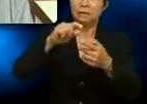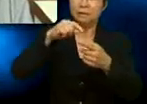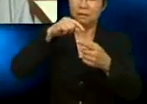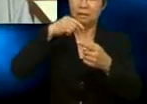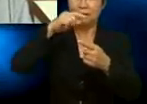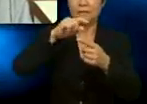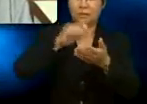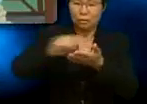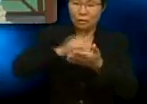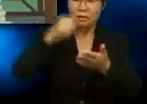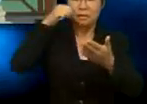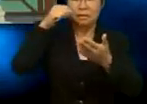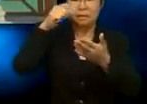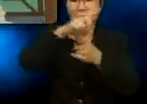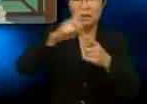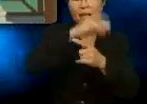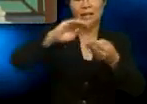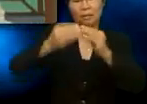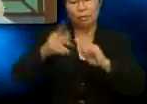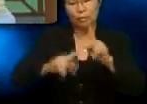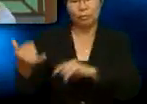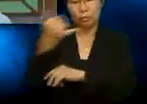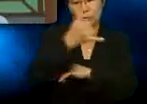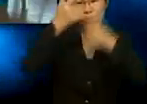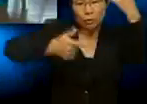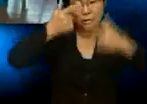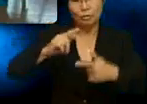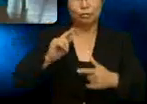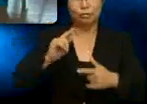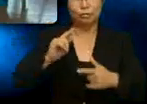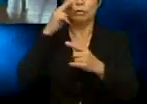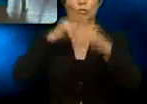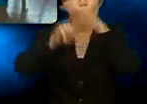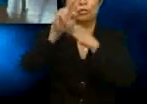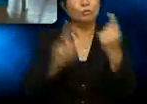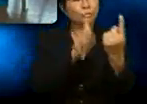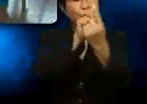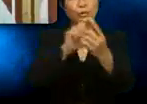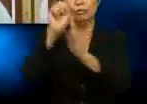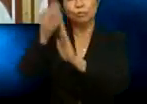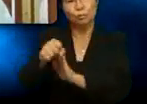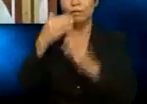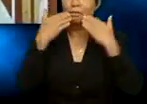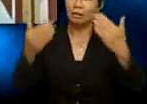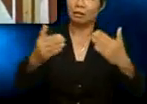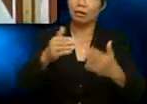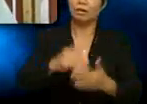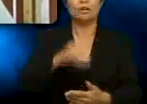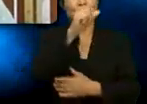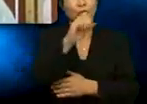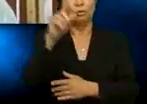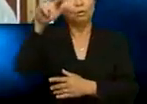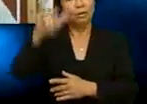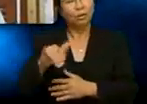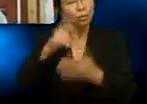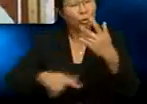who will be visiting. We look forward to meeting you soon. Thank you. So guys, what do you think? That's great, Lina. I